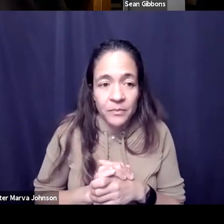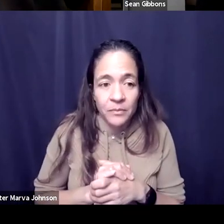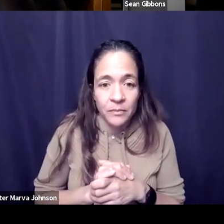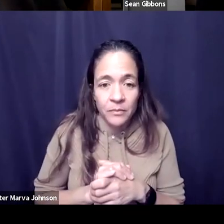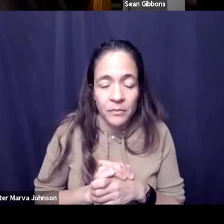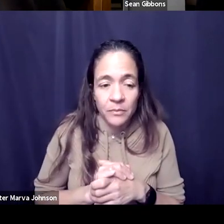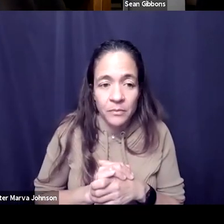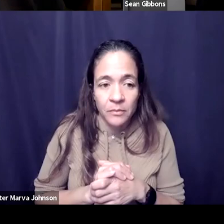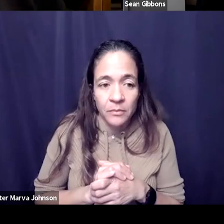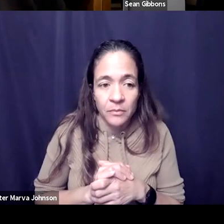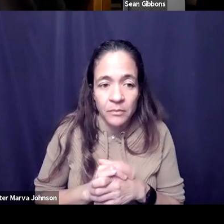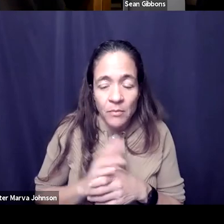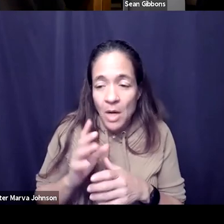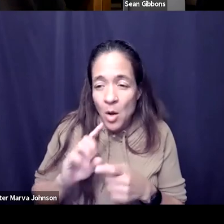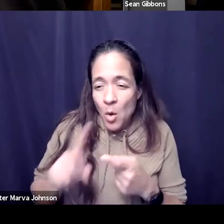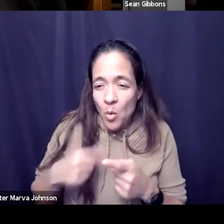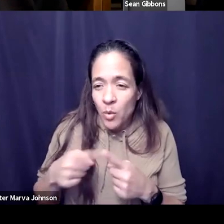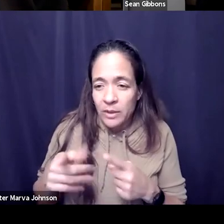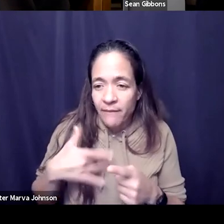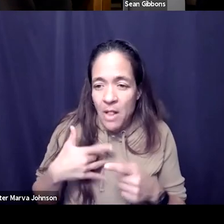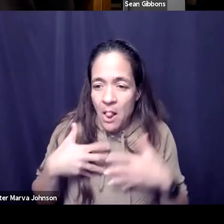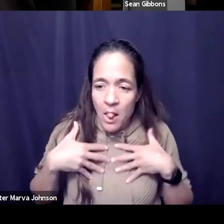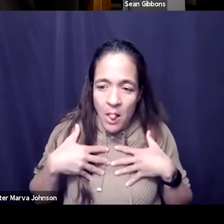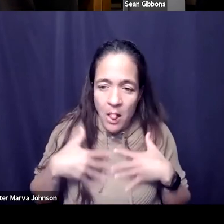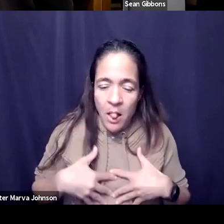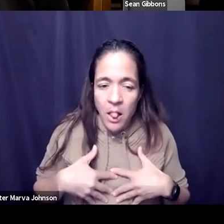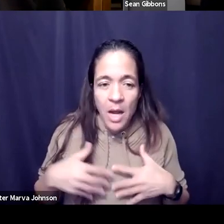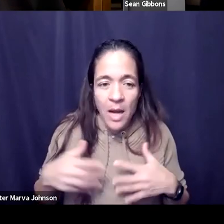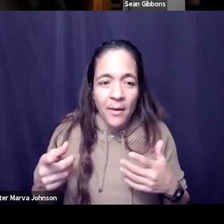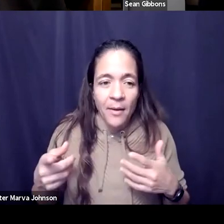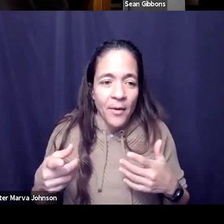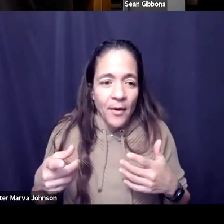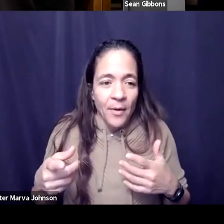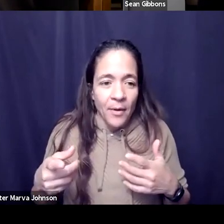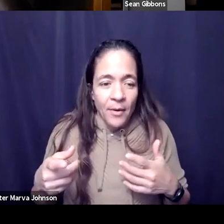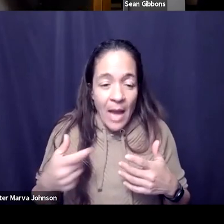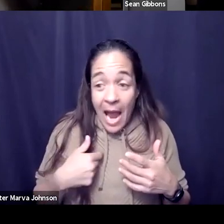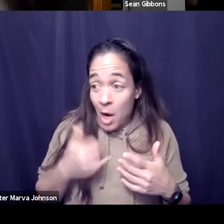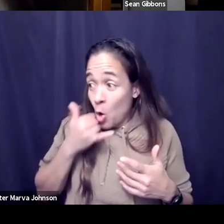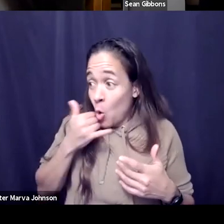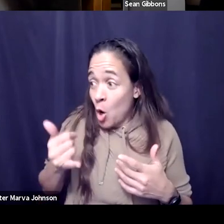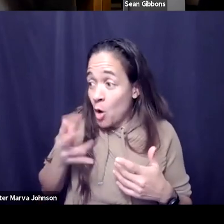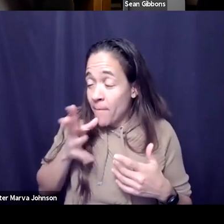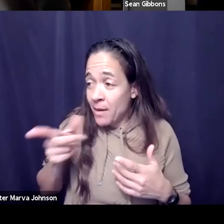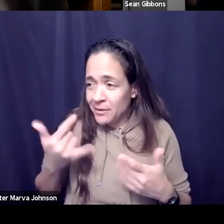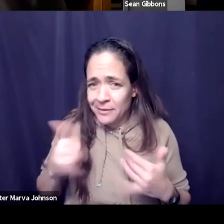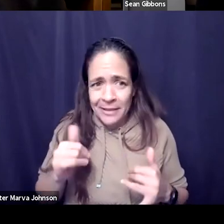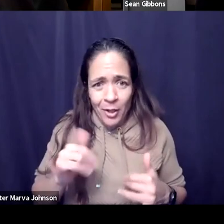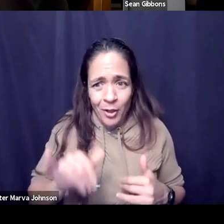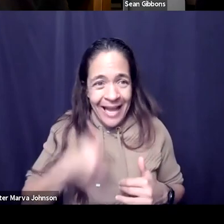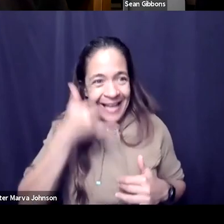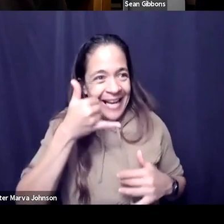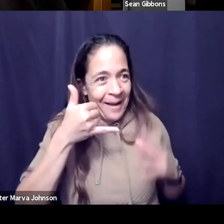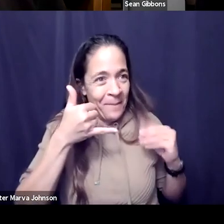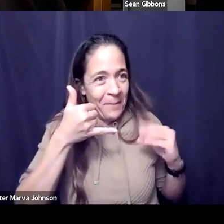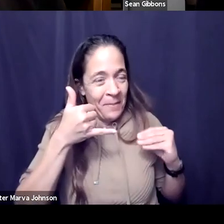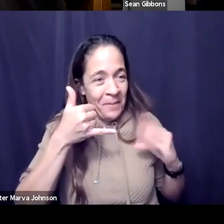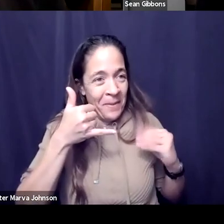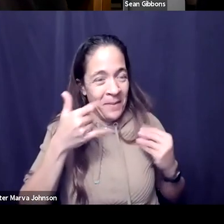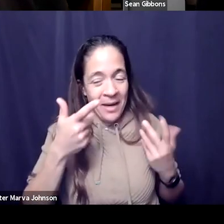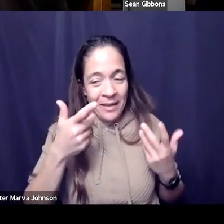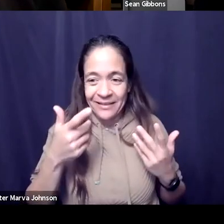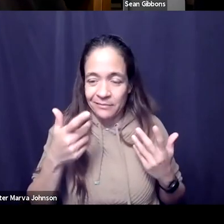she's like well somehow so really upbeat when she answered the phone for me so i was like all right that's that's my mom that's where like